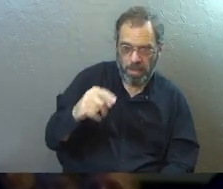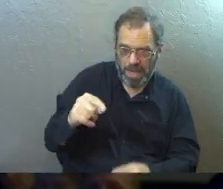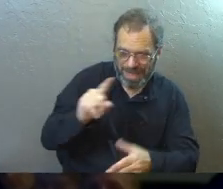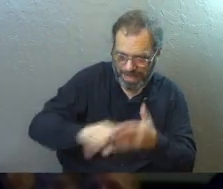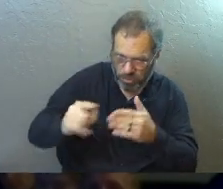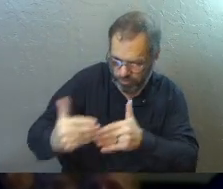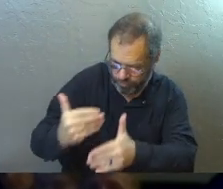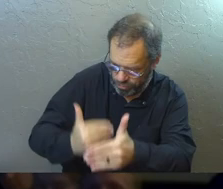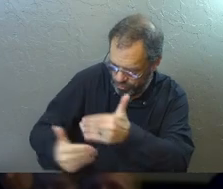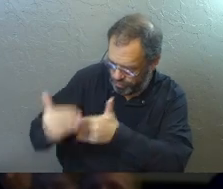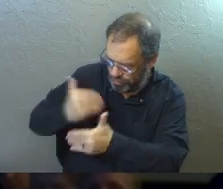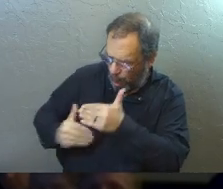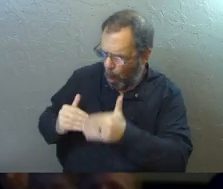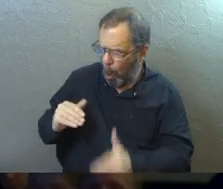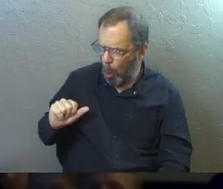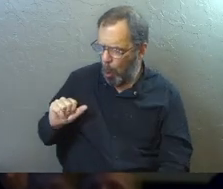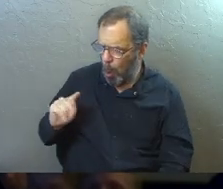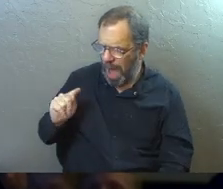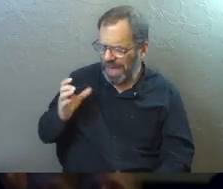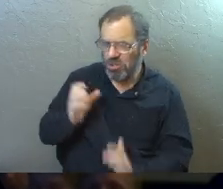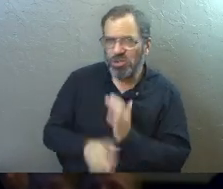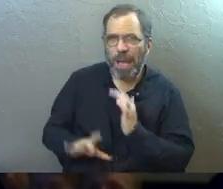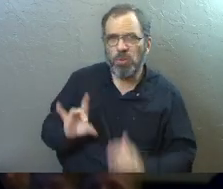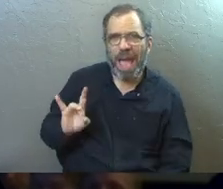back to this exact eunuch.